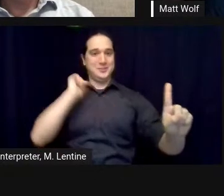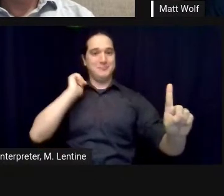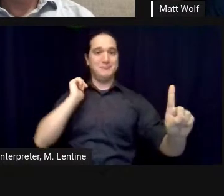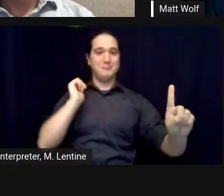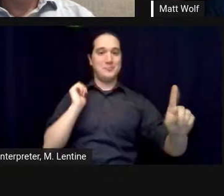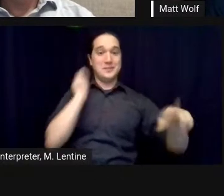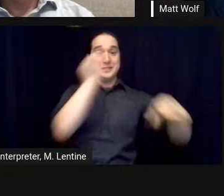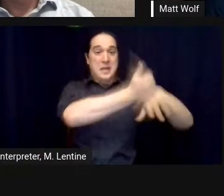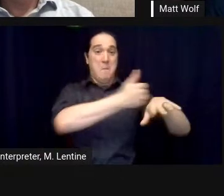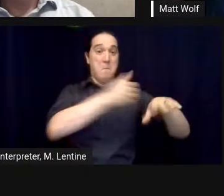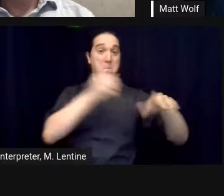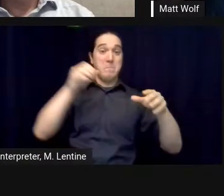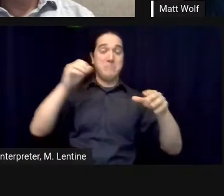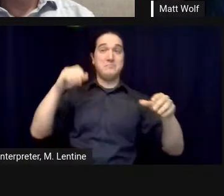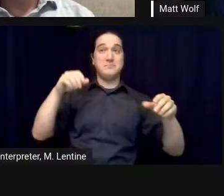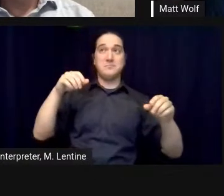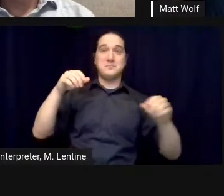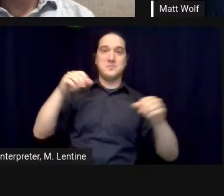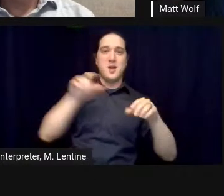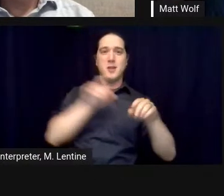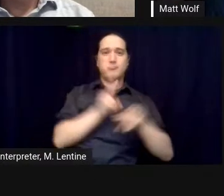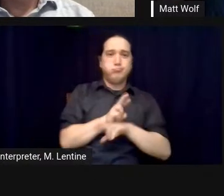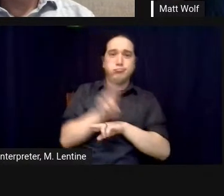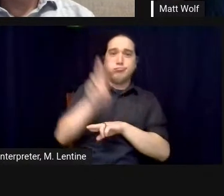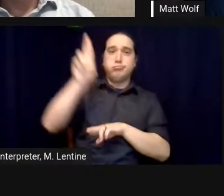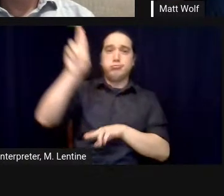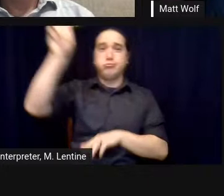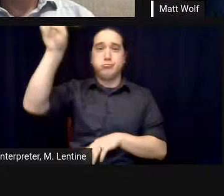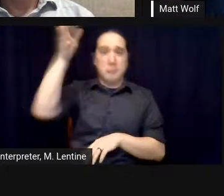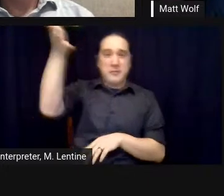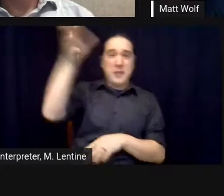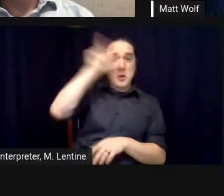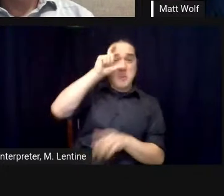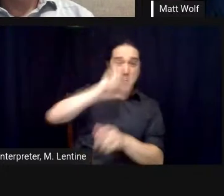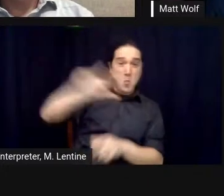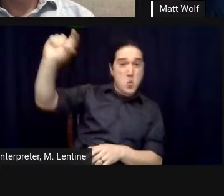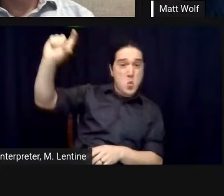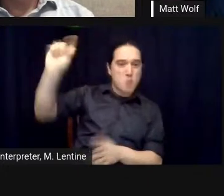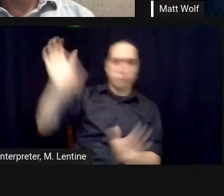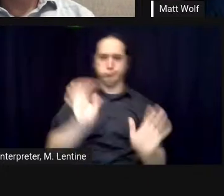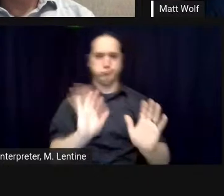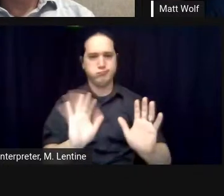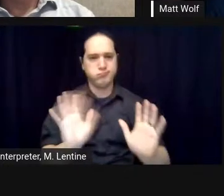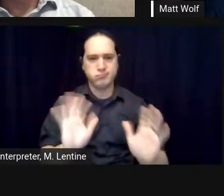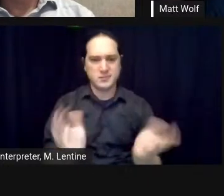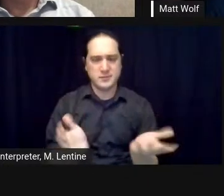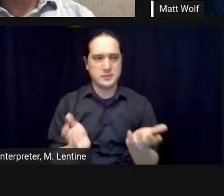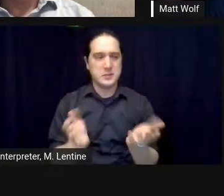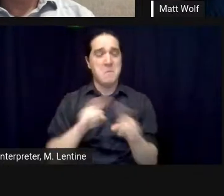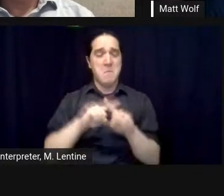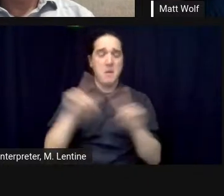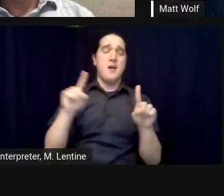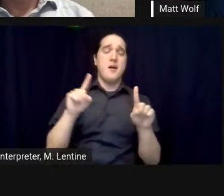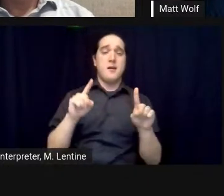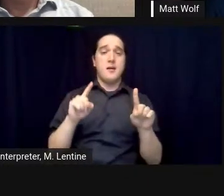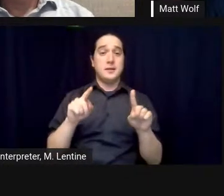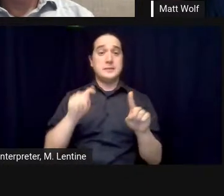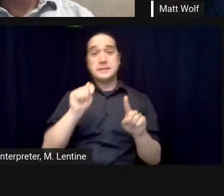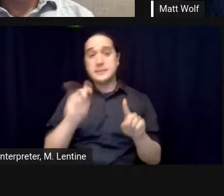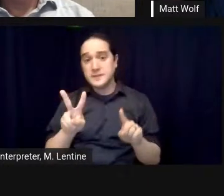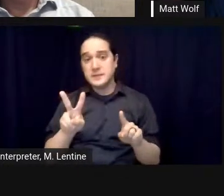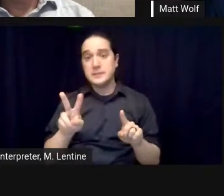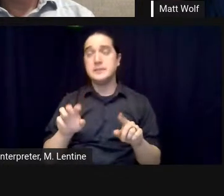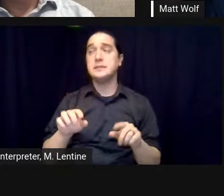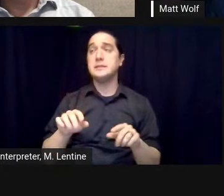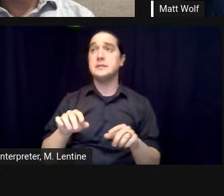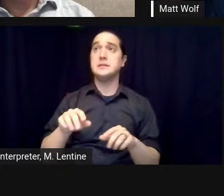applications but it was a hard story to get across for mass media because of its complexity and